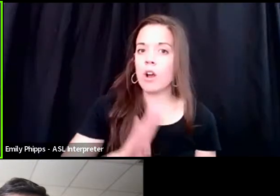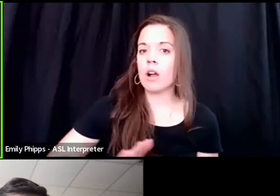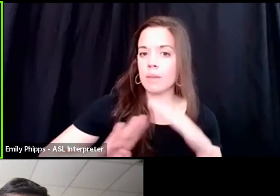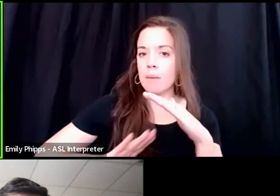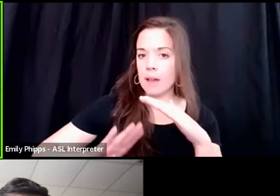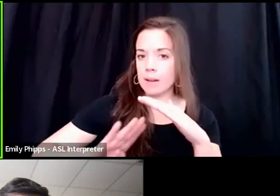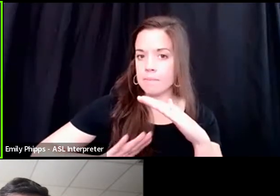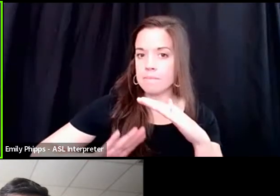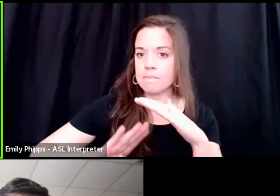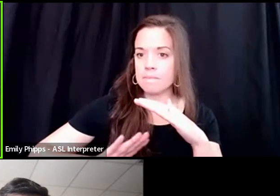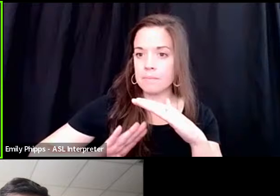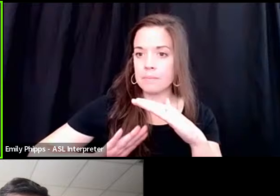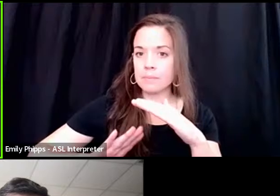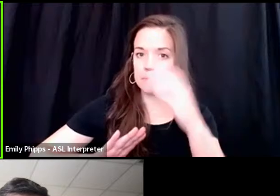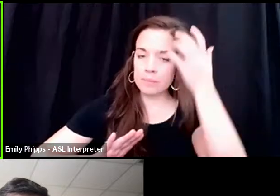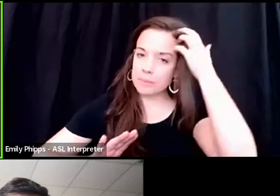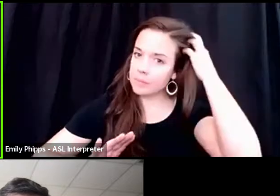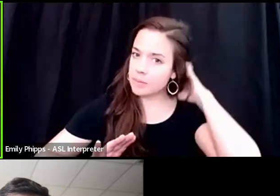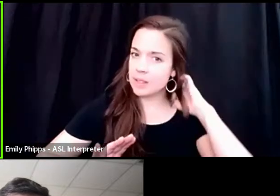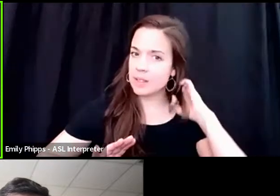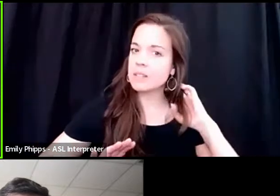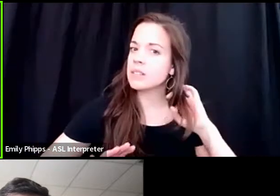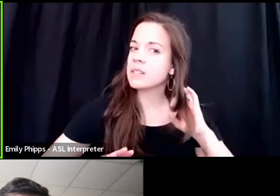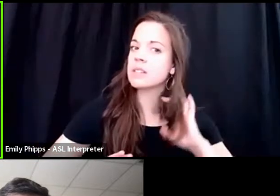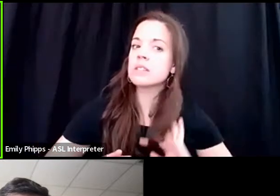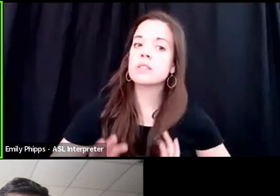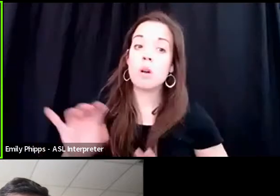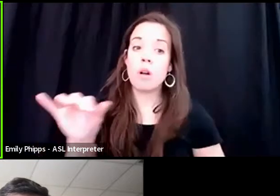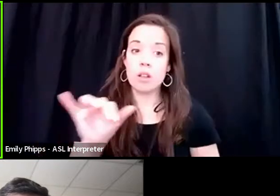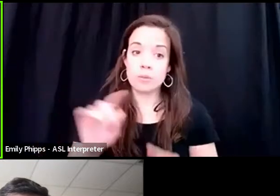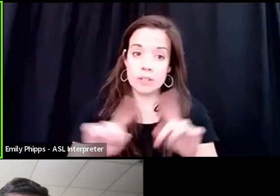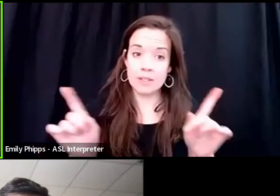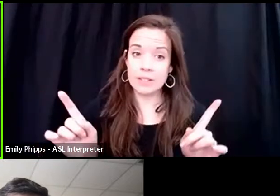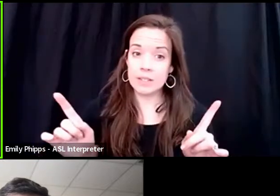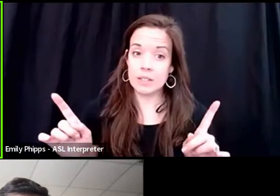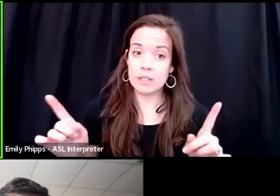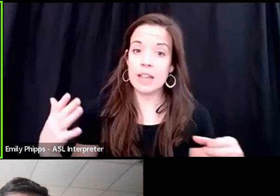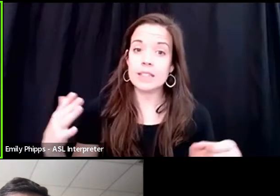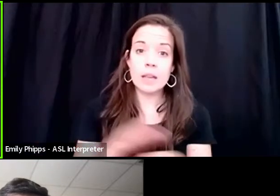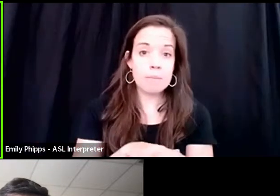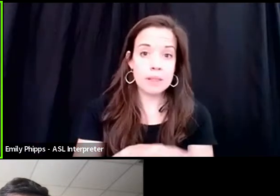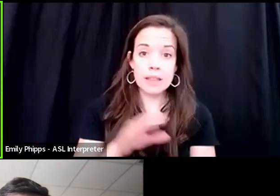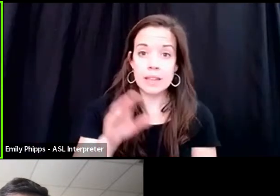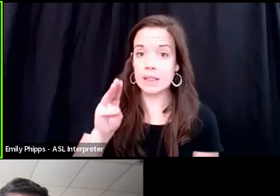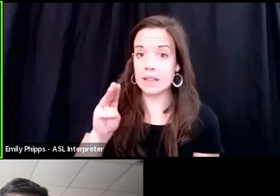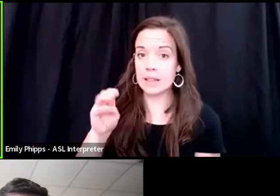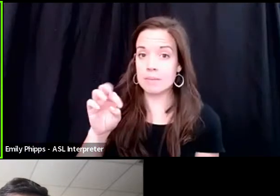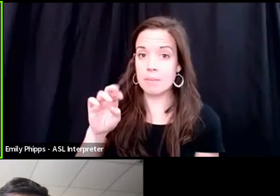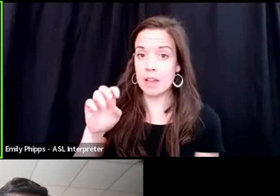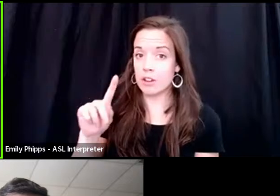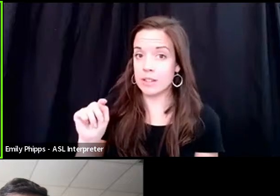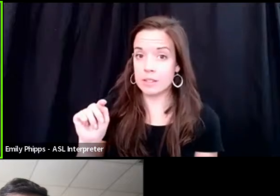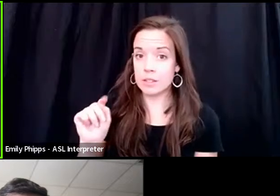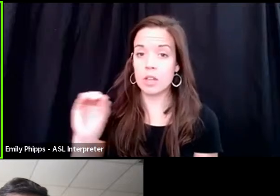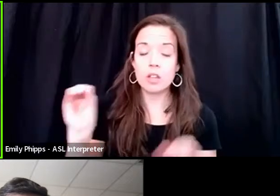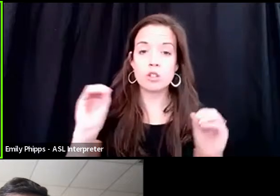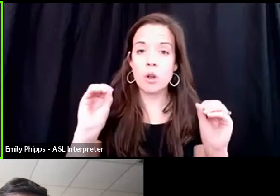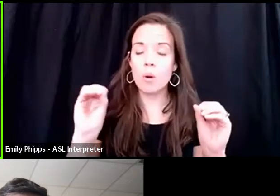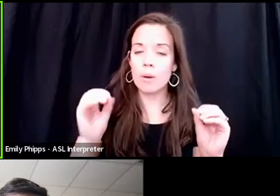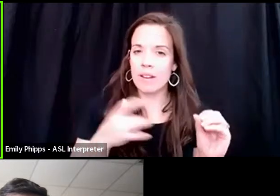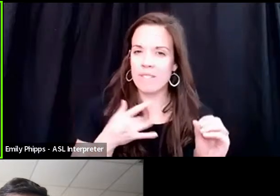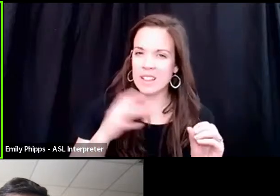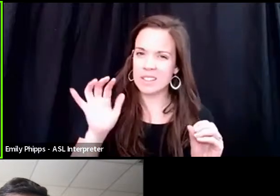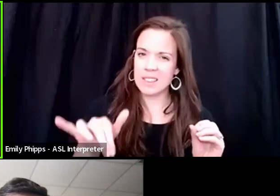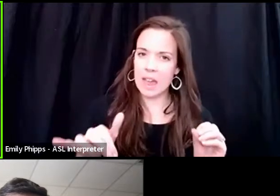And so the way we're different is it's completely merit-based. Um, no one feels that sort of